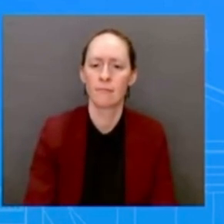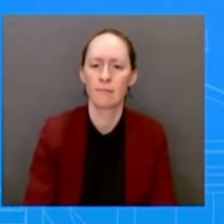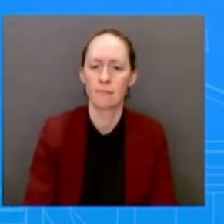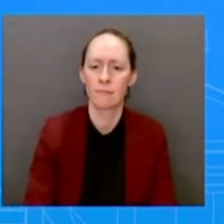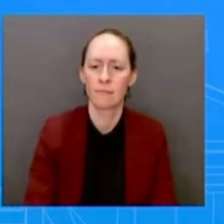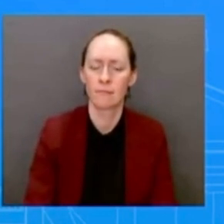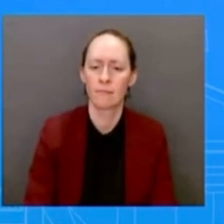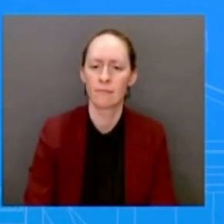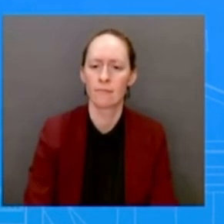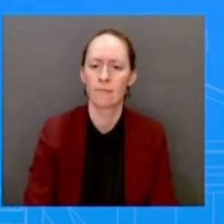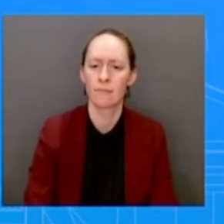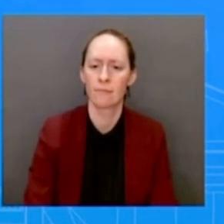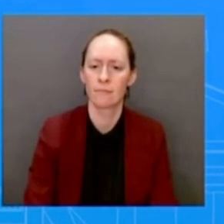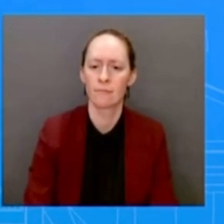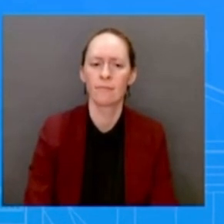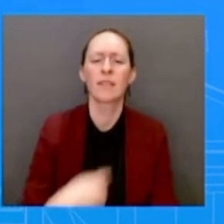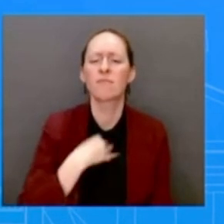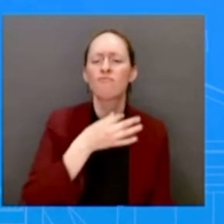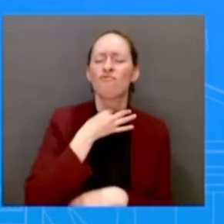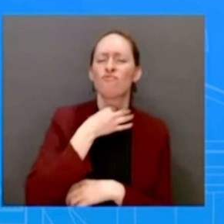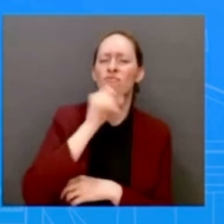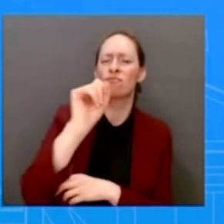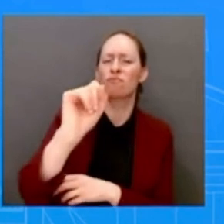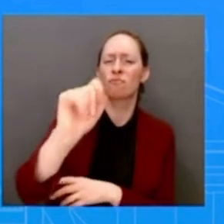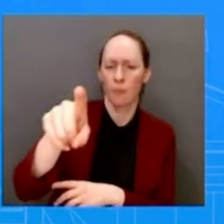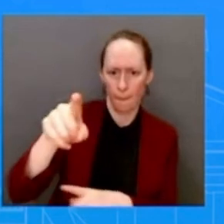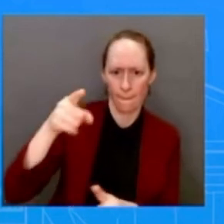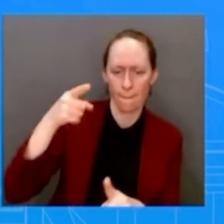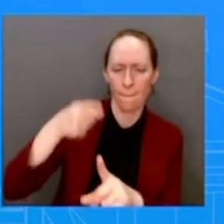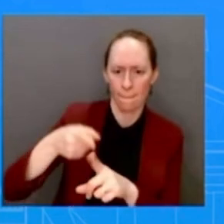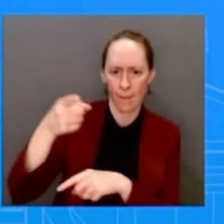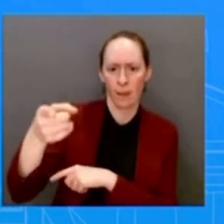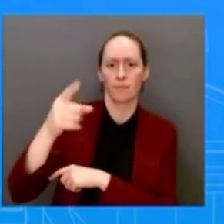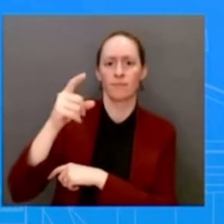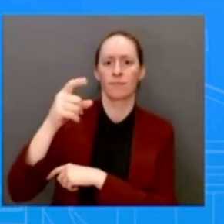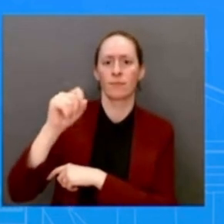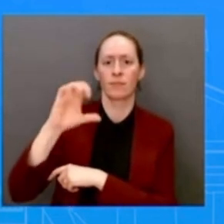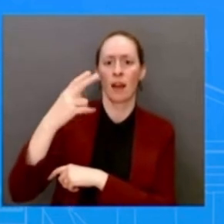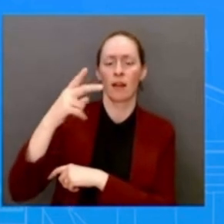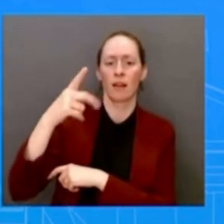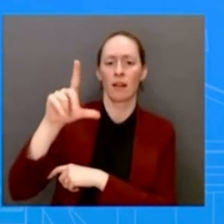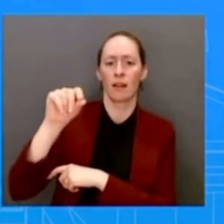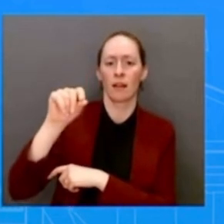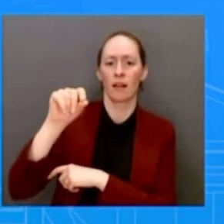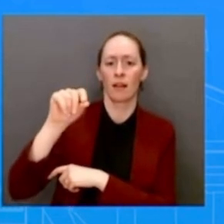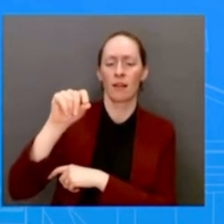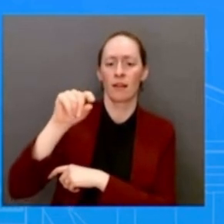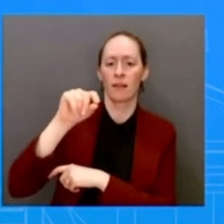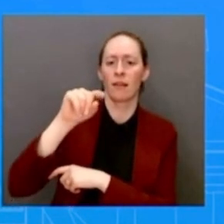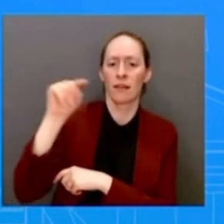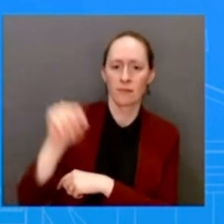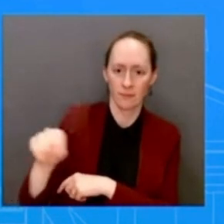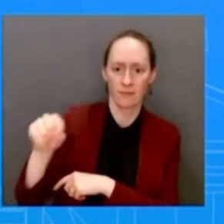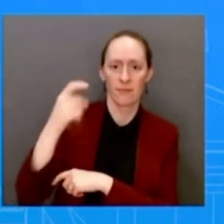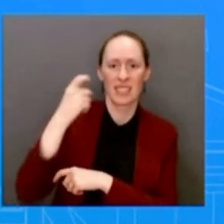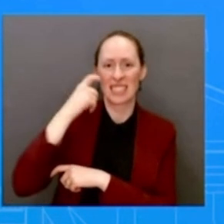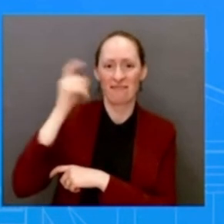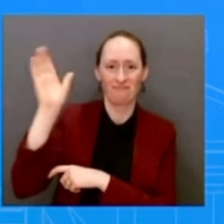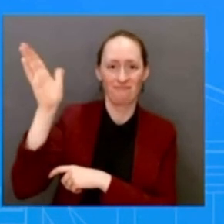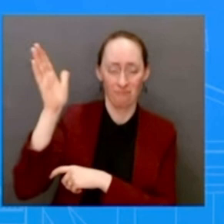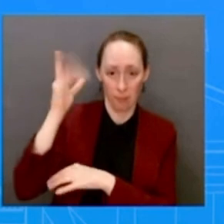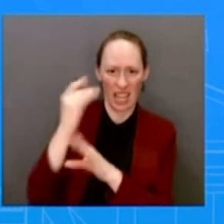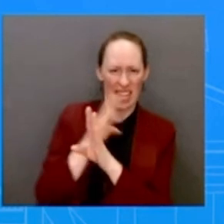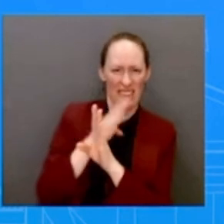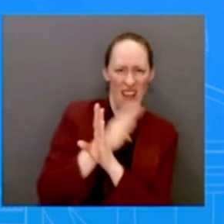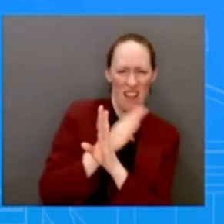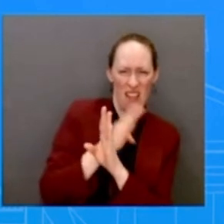was just a few weeks before the start of the war. Back then, in the lead-up to the invasion, there was really an effort